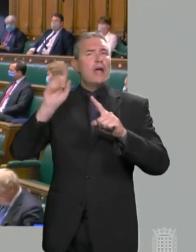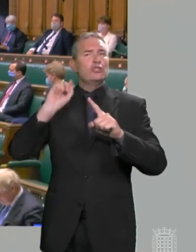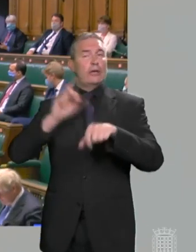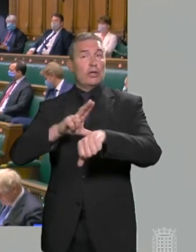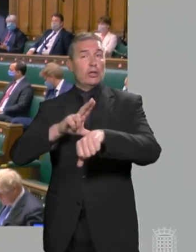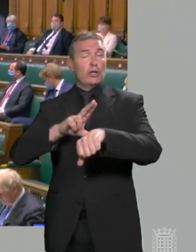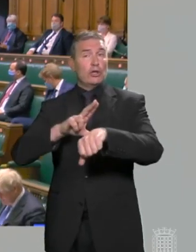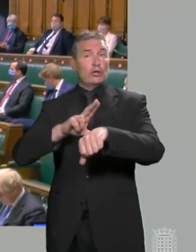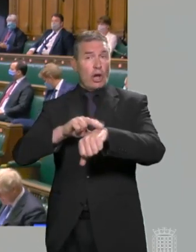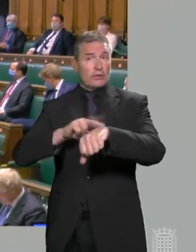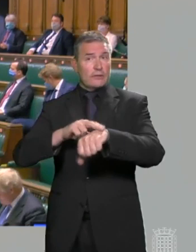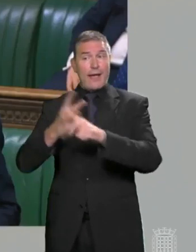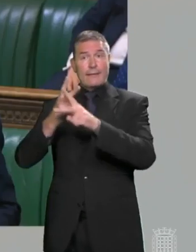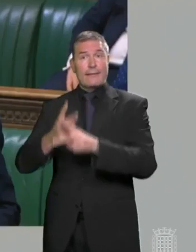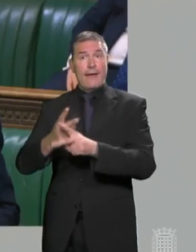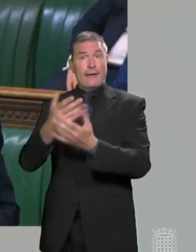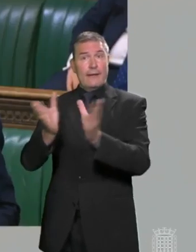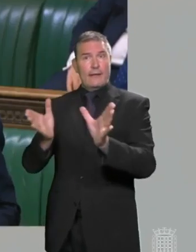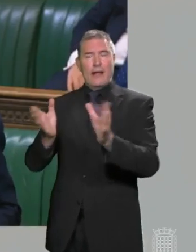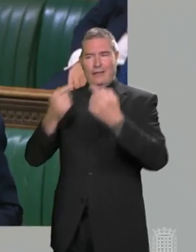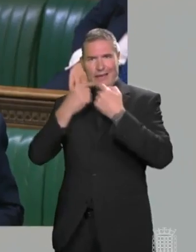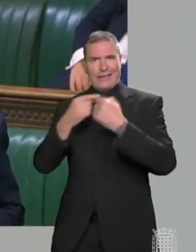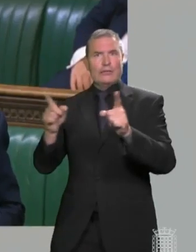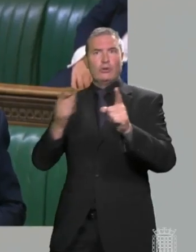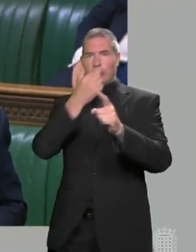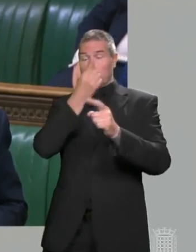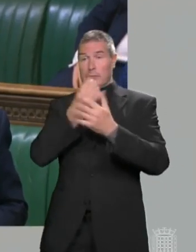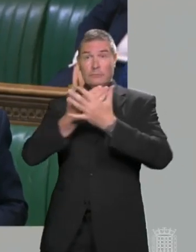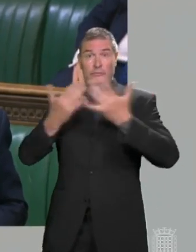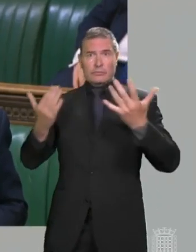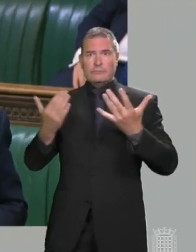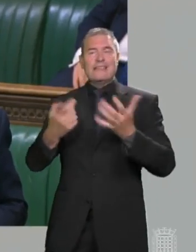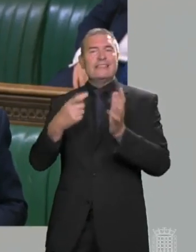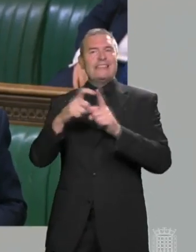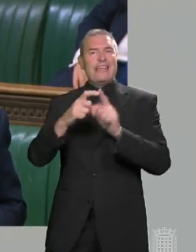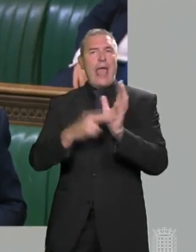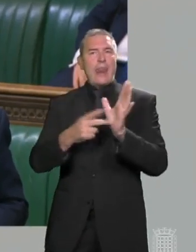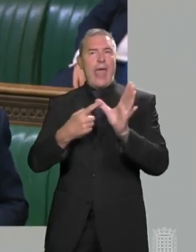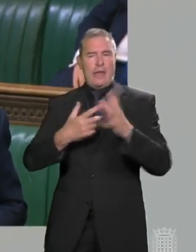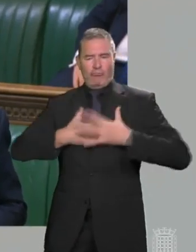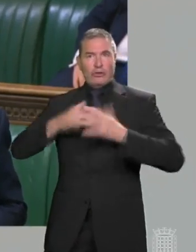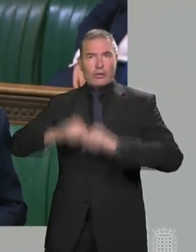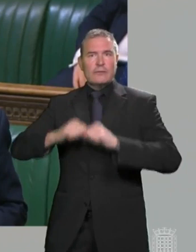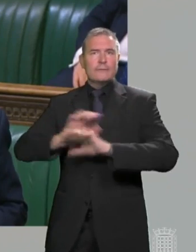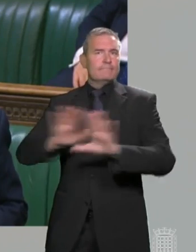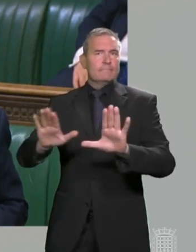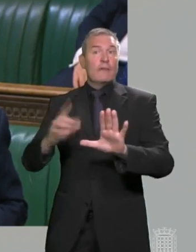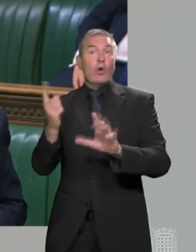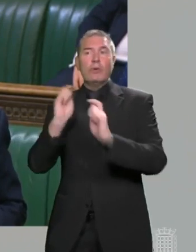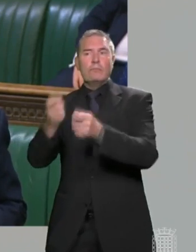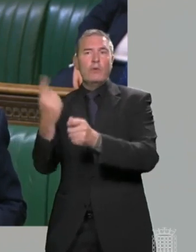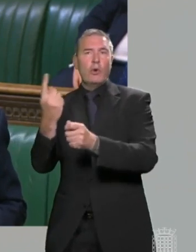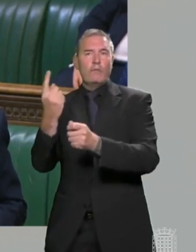doctors and care settings issued an unprecedented number of do-not-resuscitate orders to patients with learning disabilities